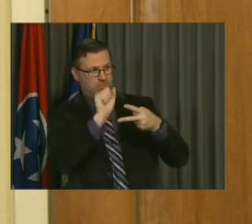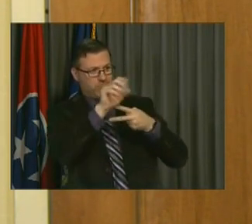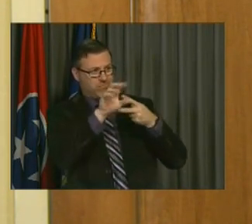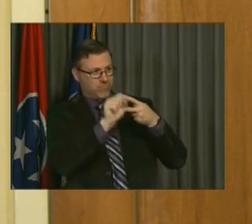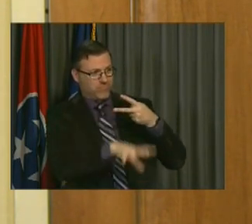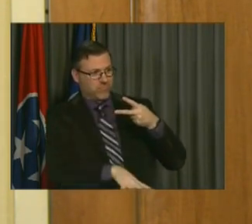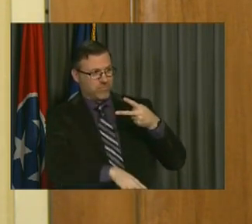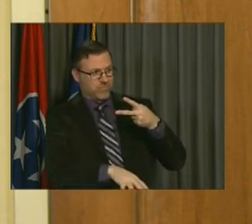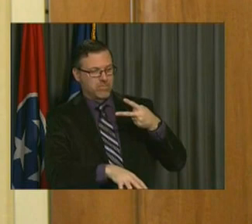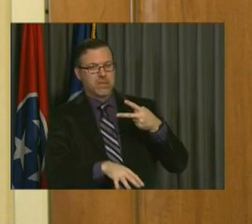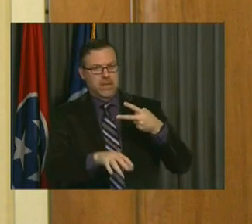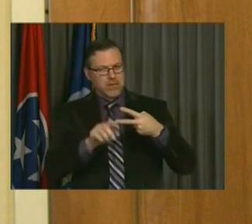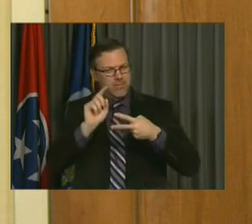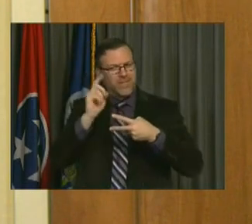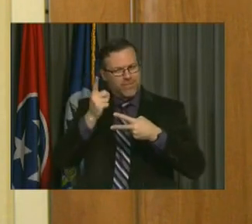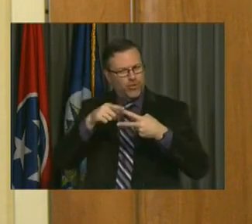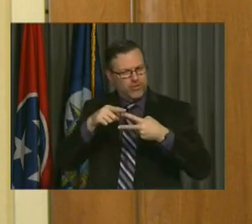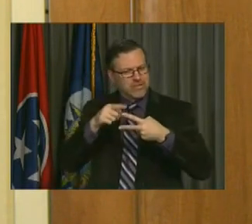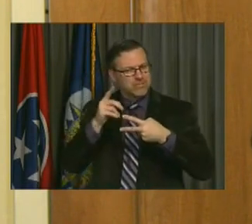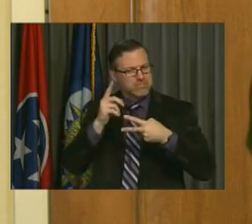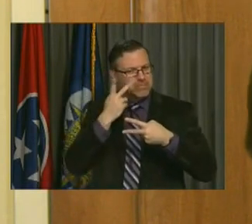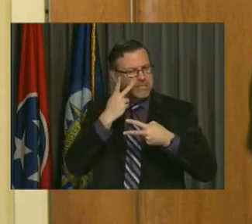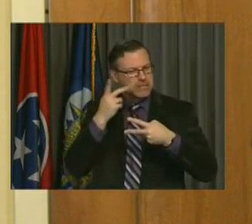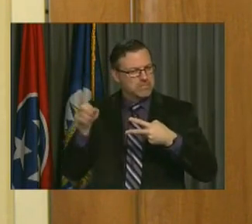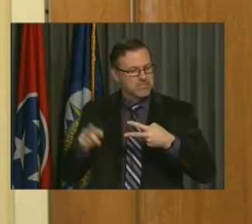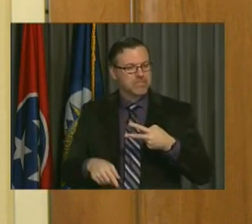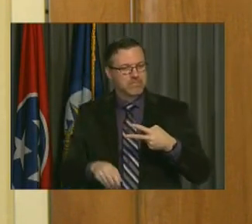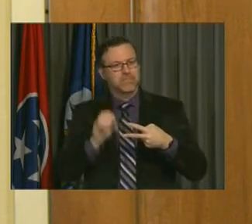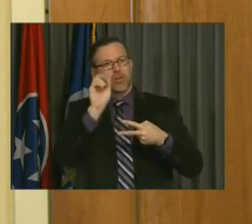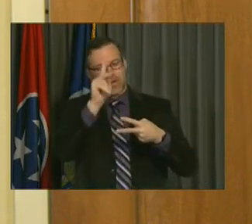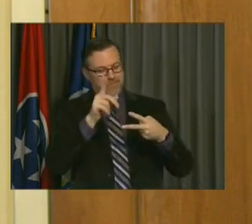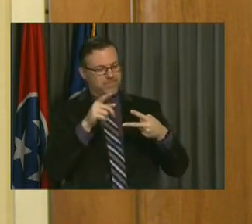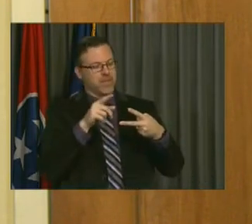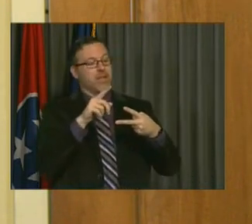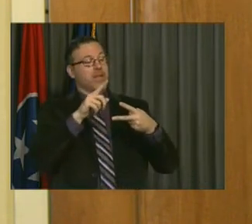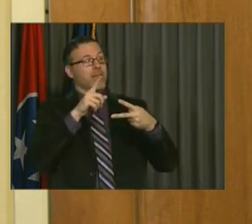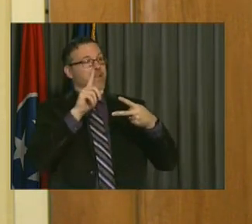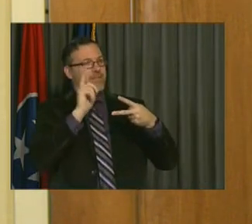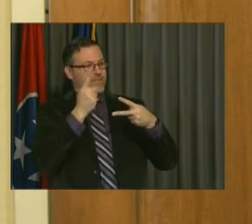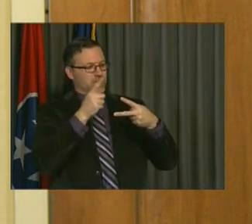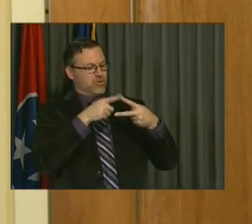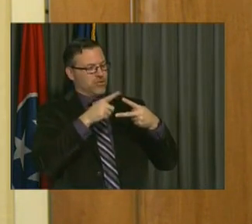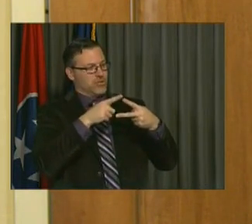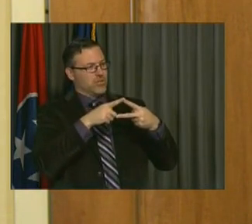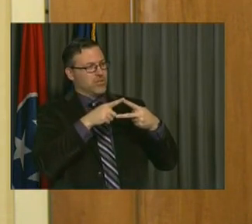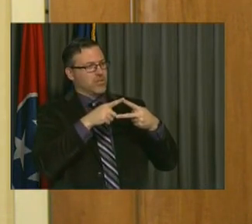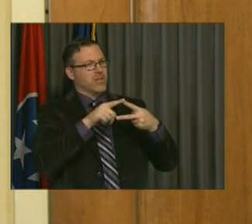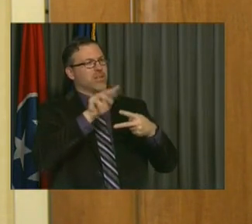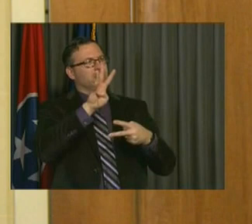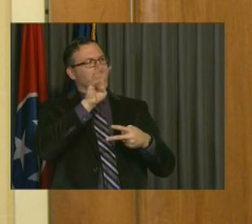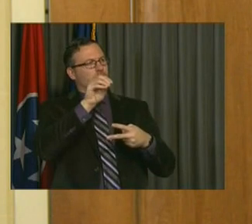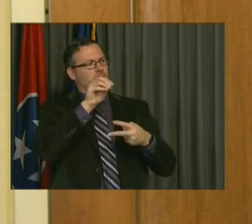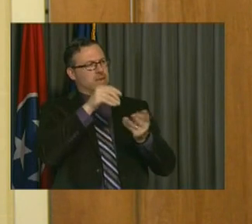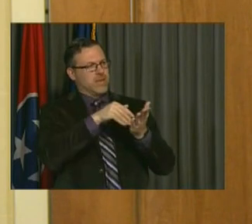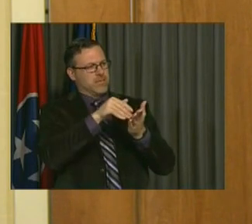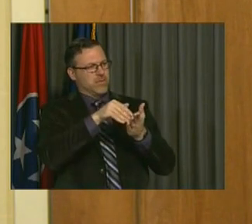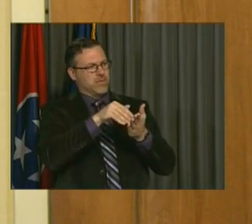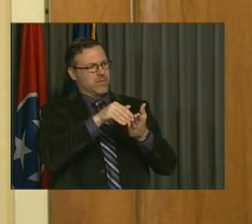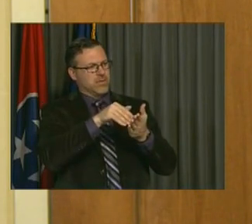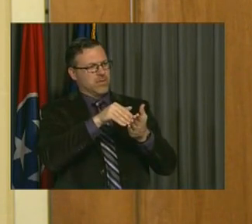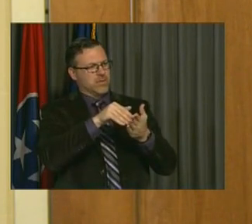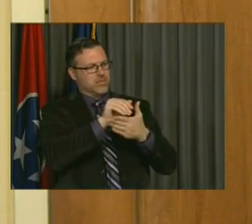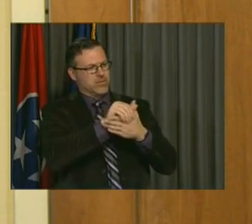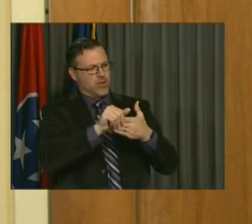Let's start with the first and see where we go. All right. So the first one was a question about the $40 million we spent